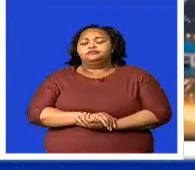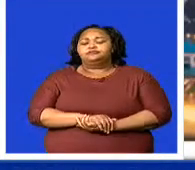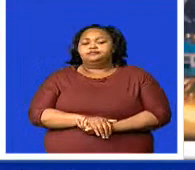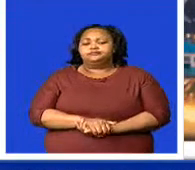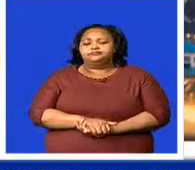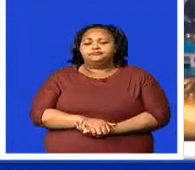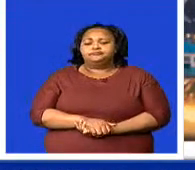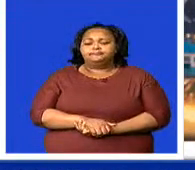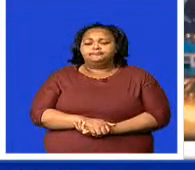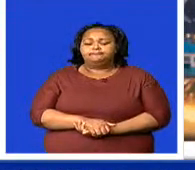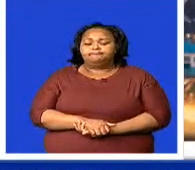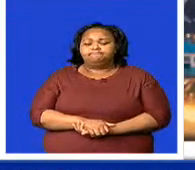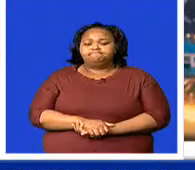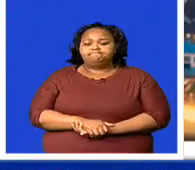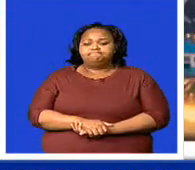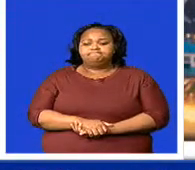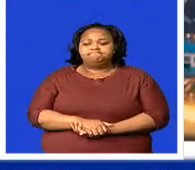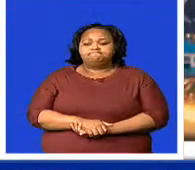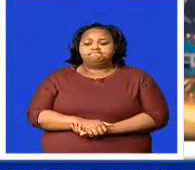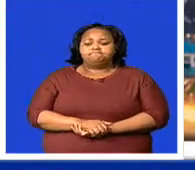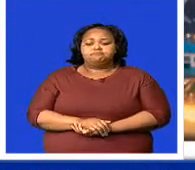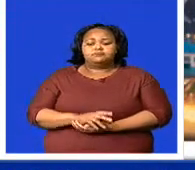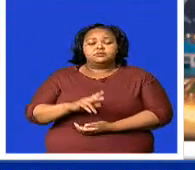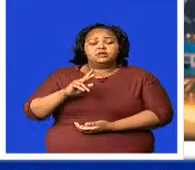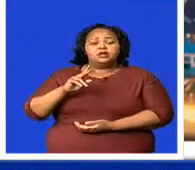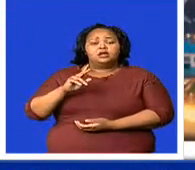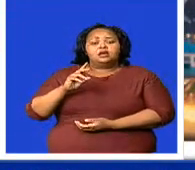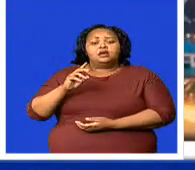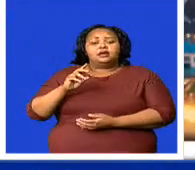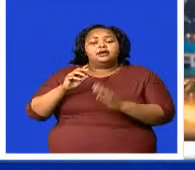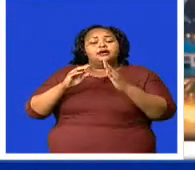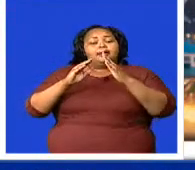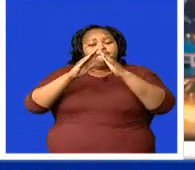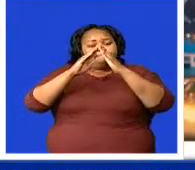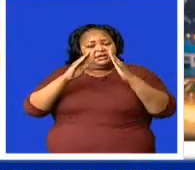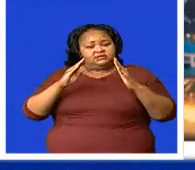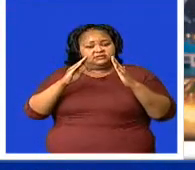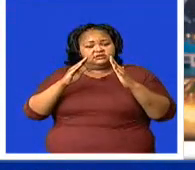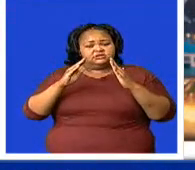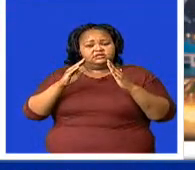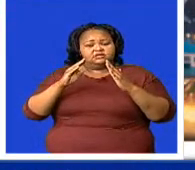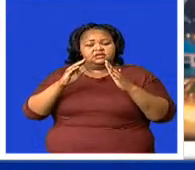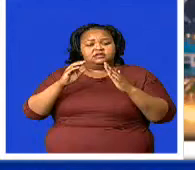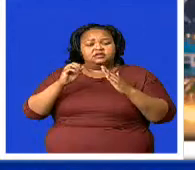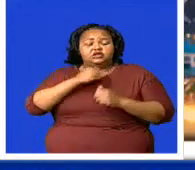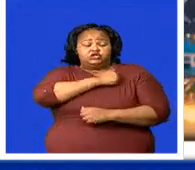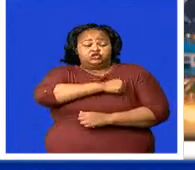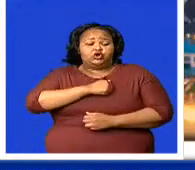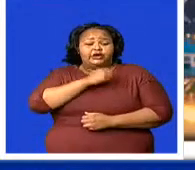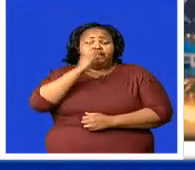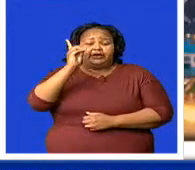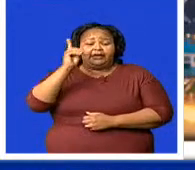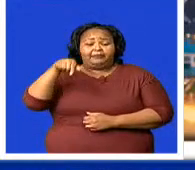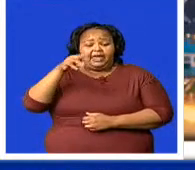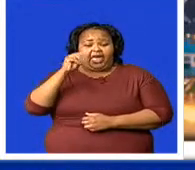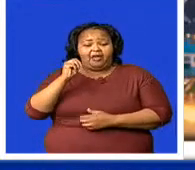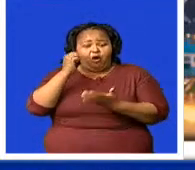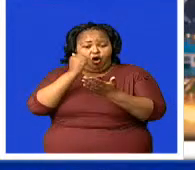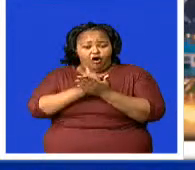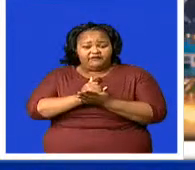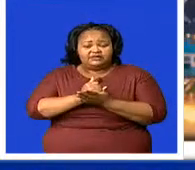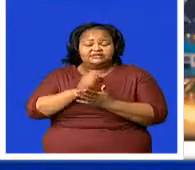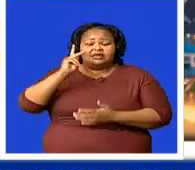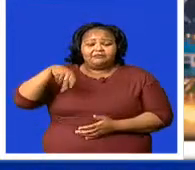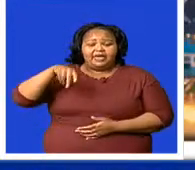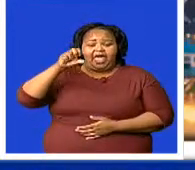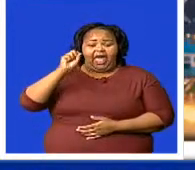The Principal Secretary in the Deputy Prime Minister's office, Makosini Mdawe, says it is important